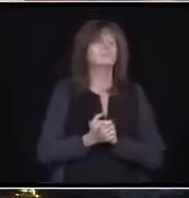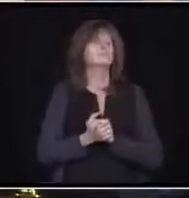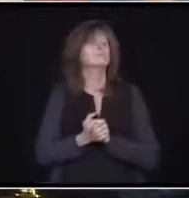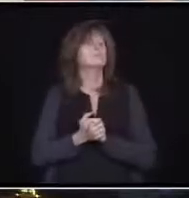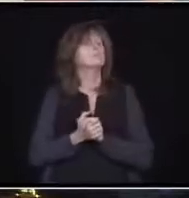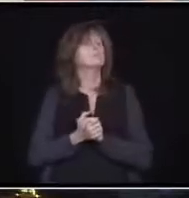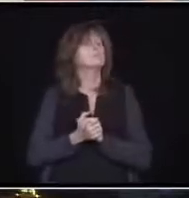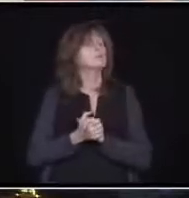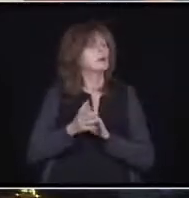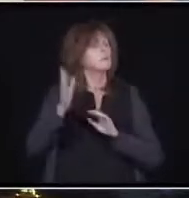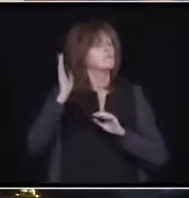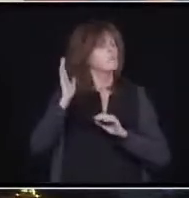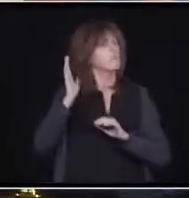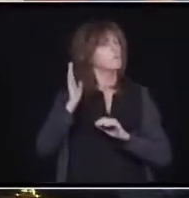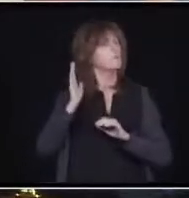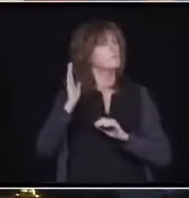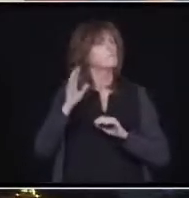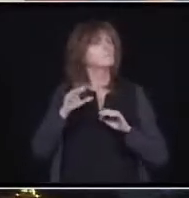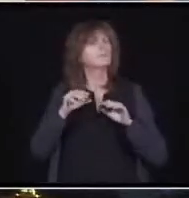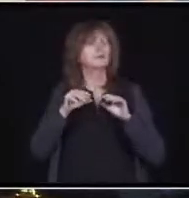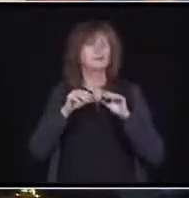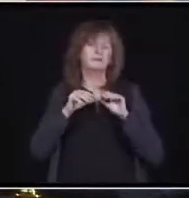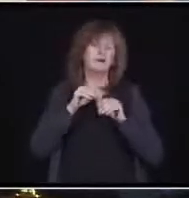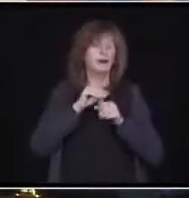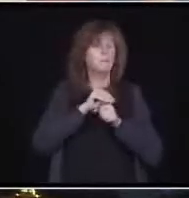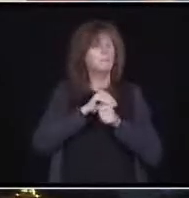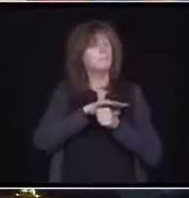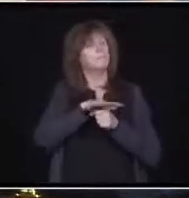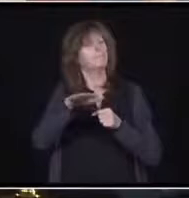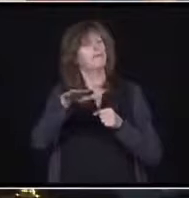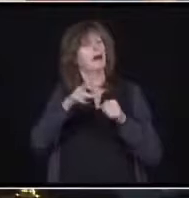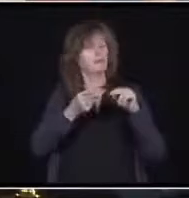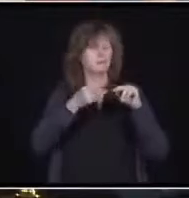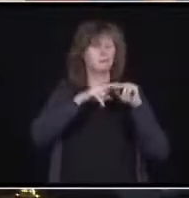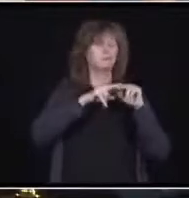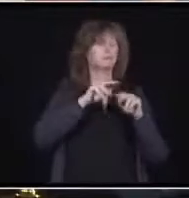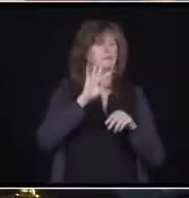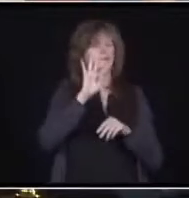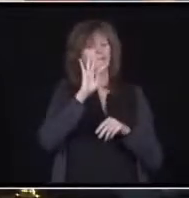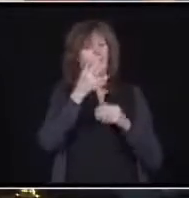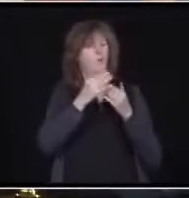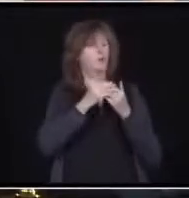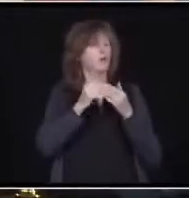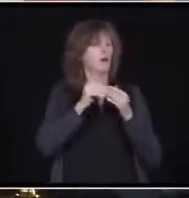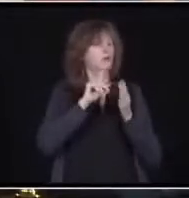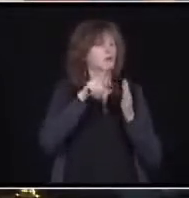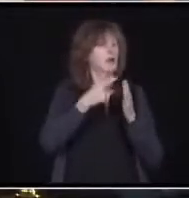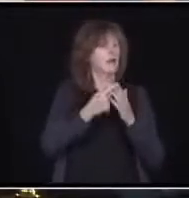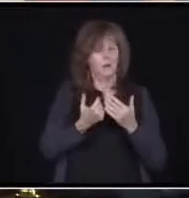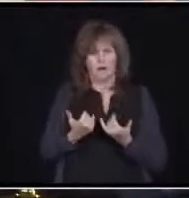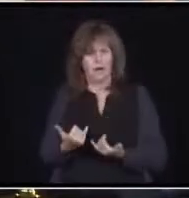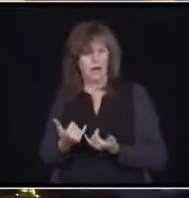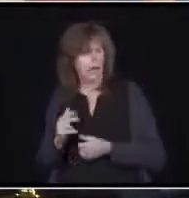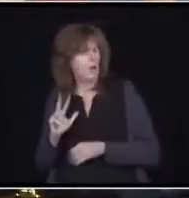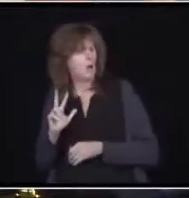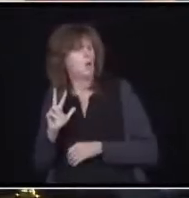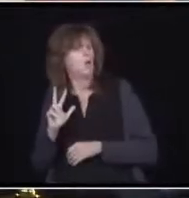down to $3 for this and how do you think that's going to affect retention? And also,